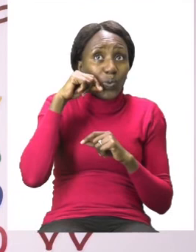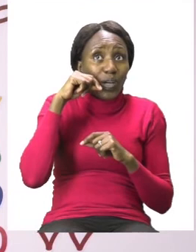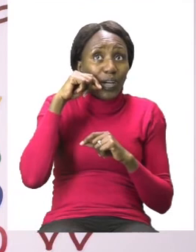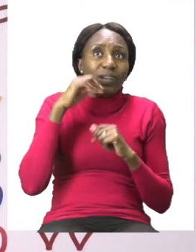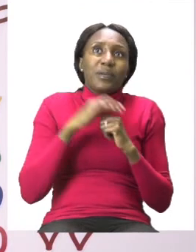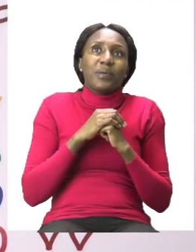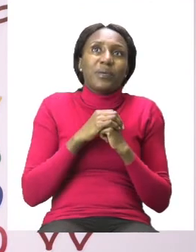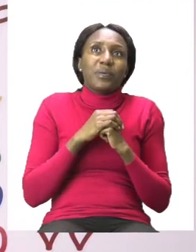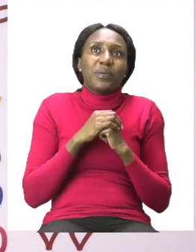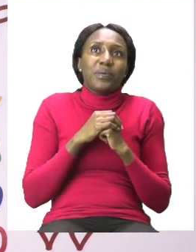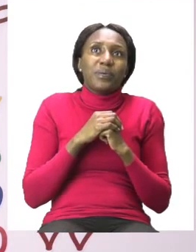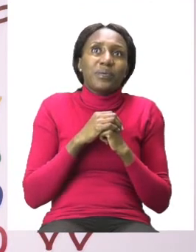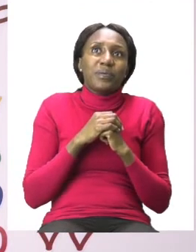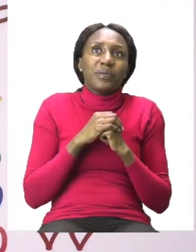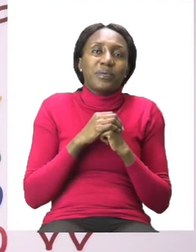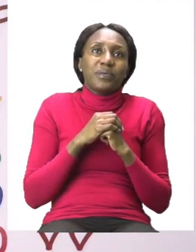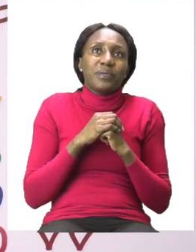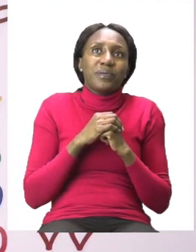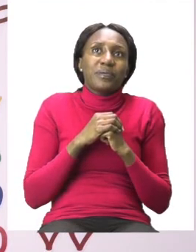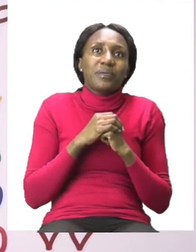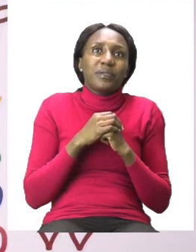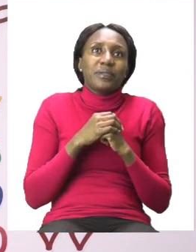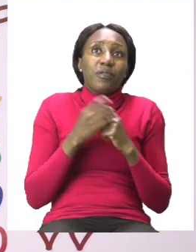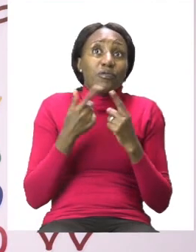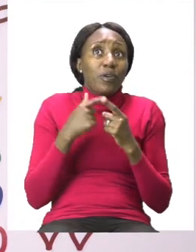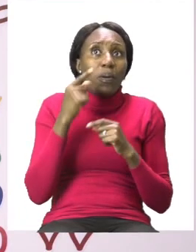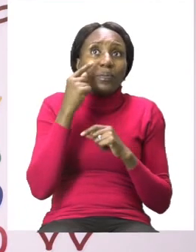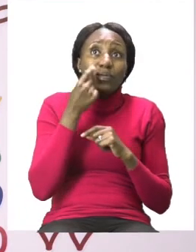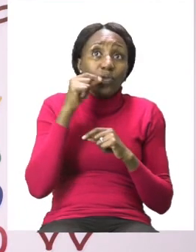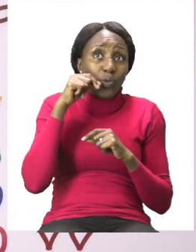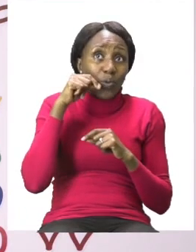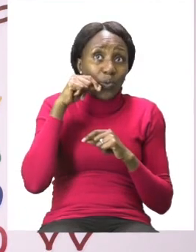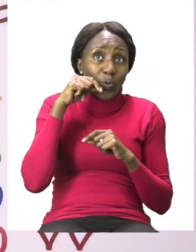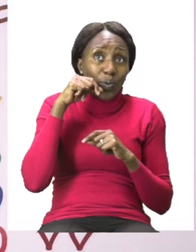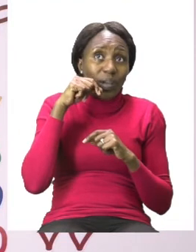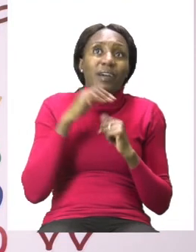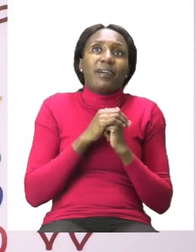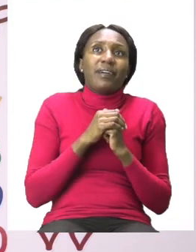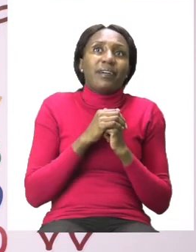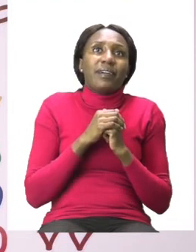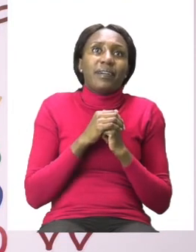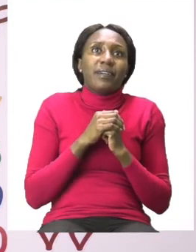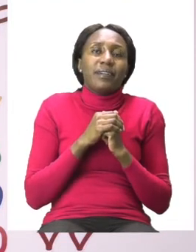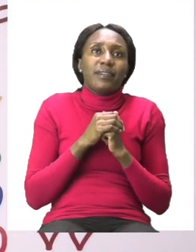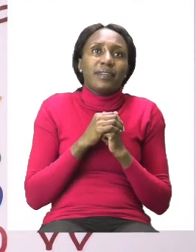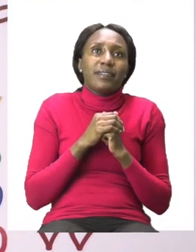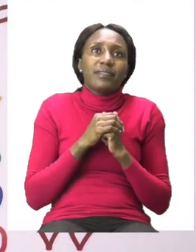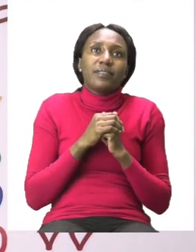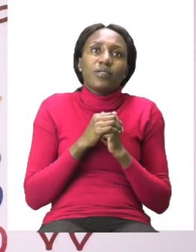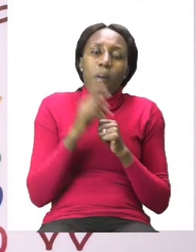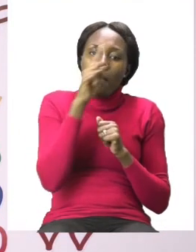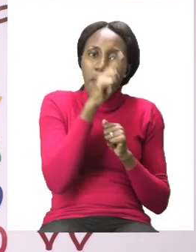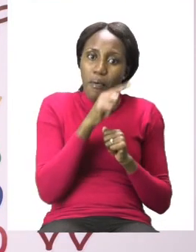which are also made out of sugar. So you can already start by circling the